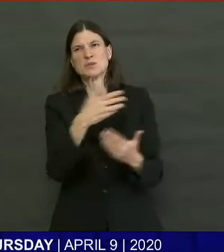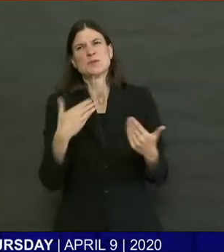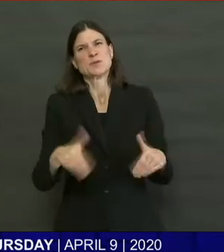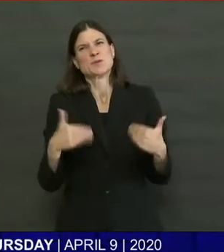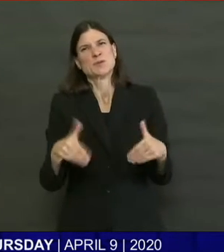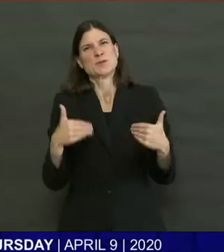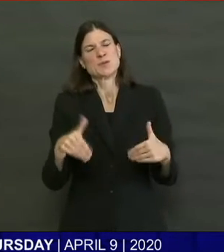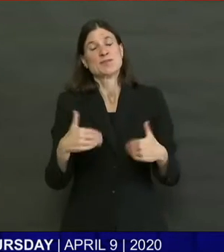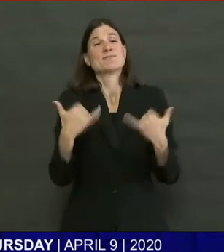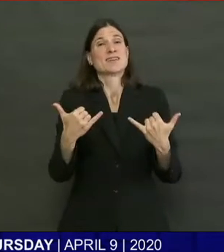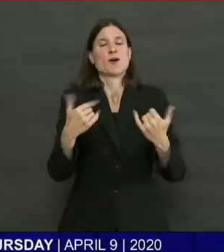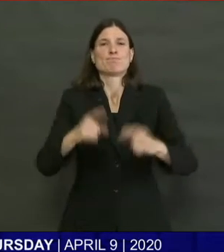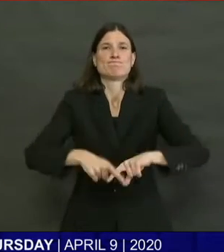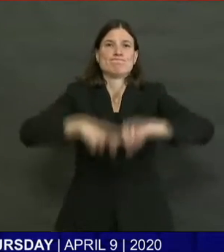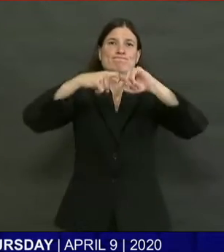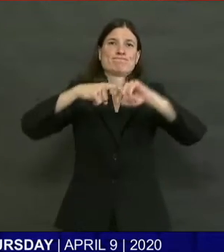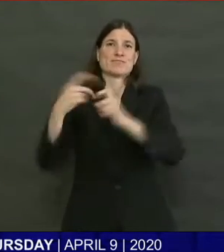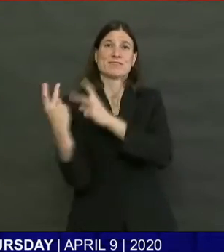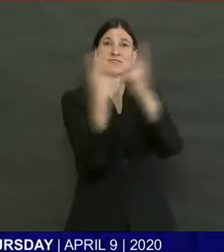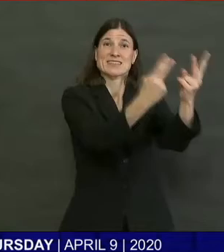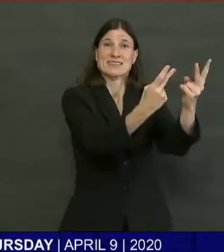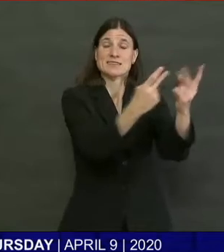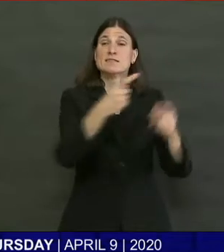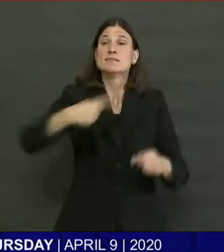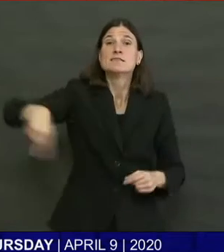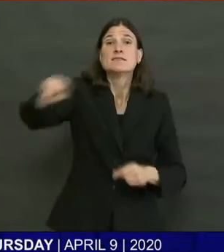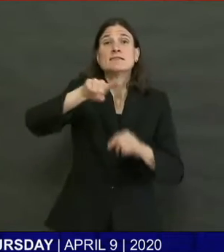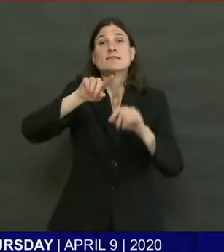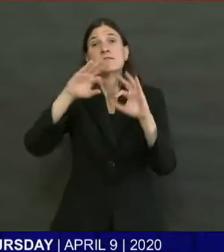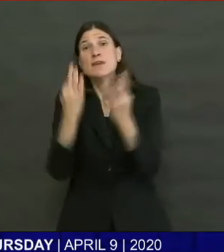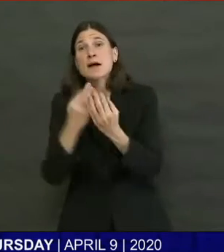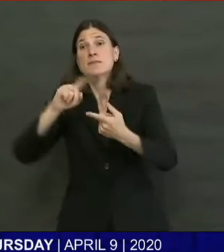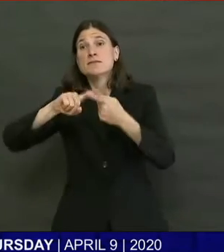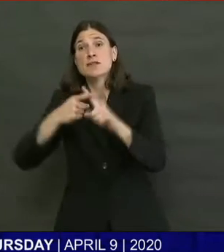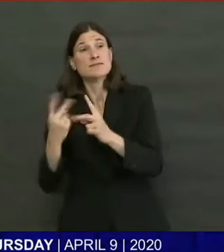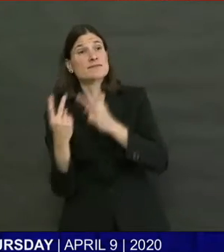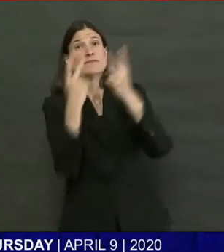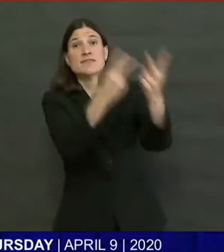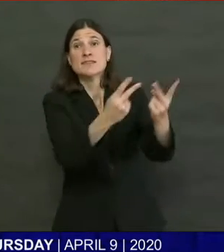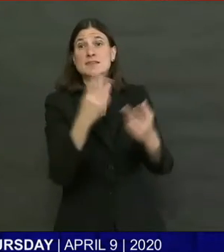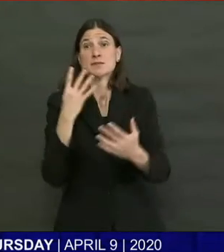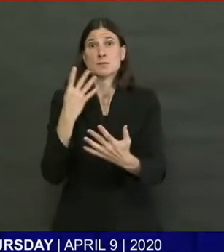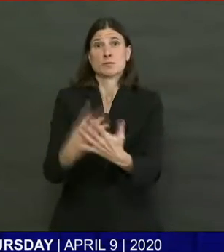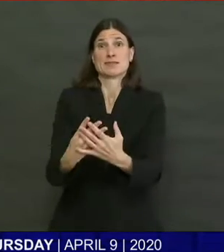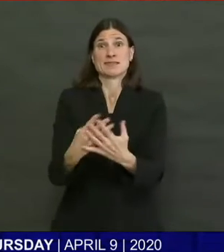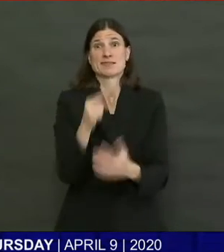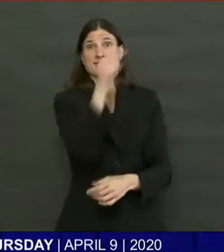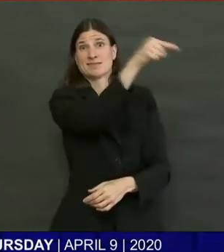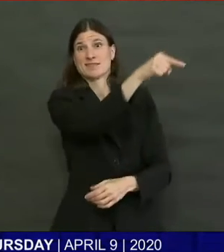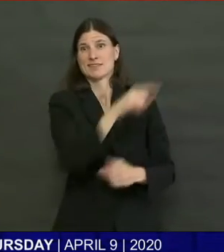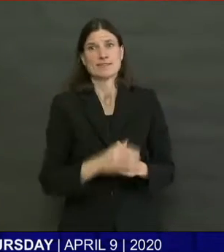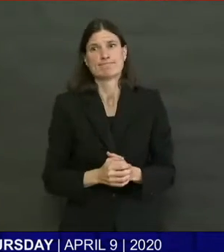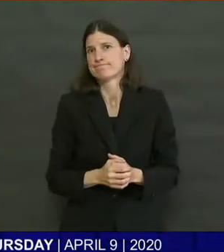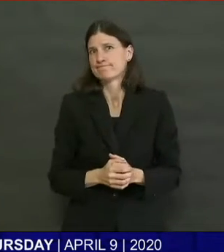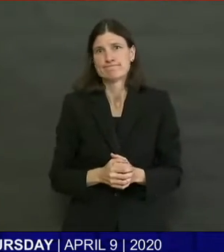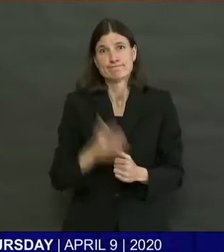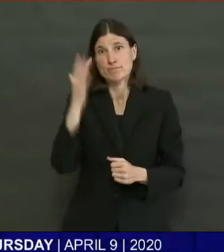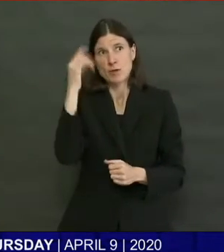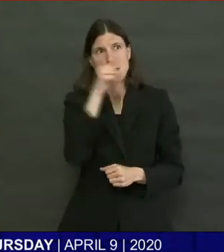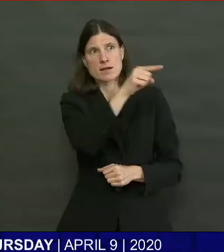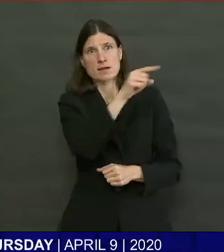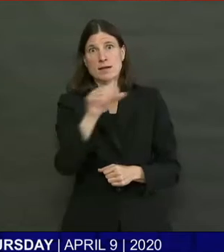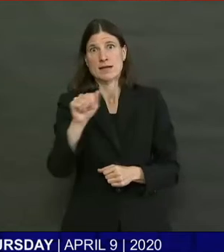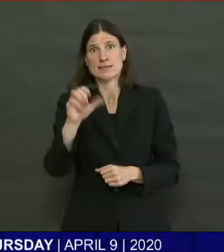and because, obviously, there's a high degree of anxiety in the prison system or any